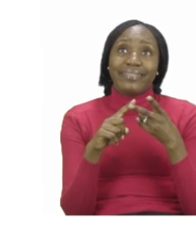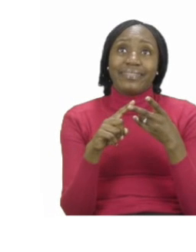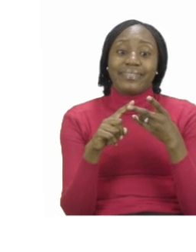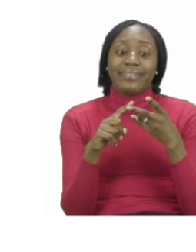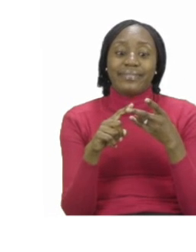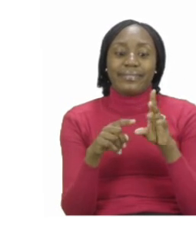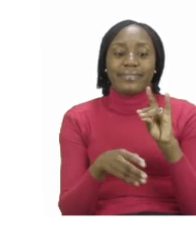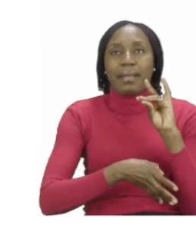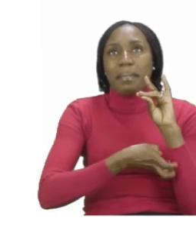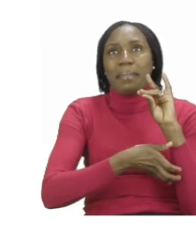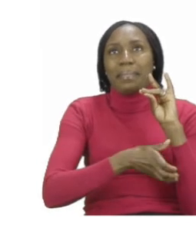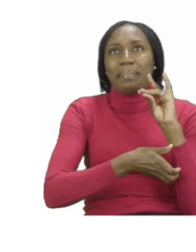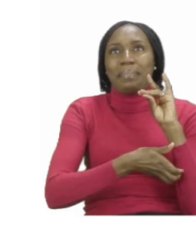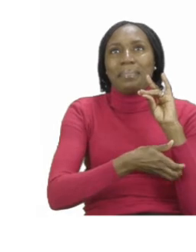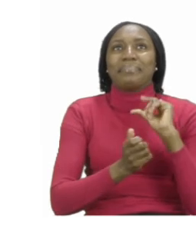a monkey.